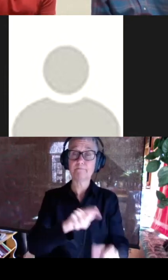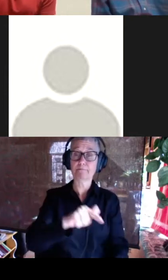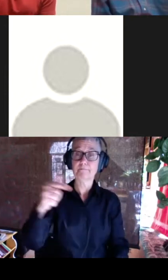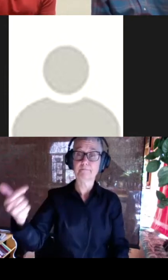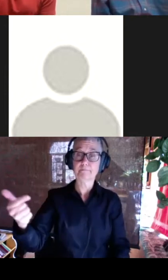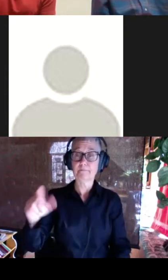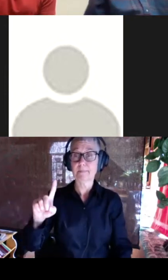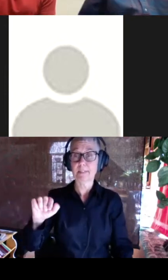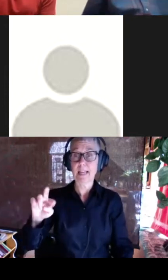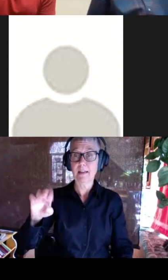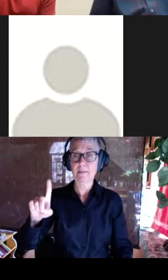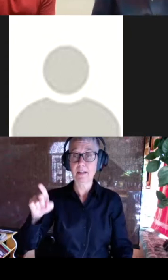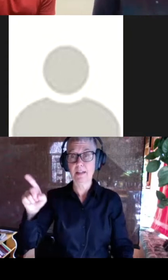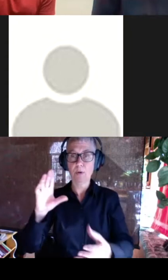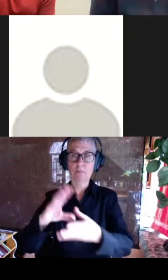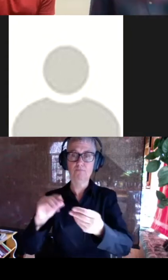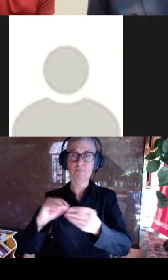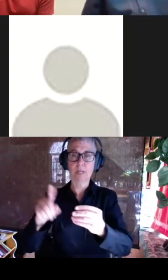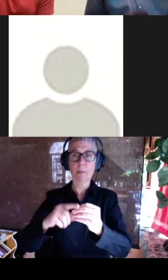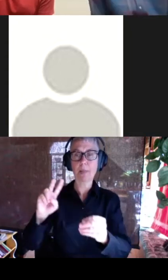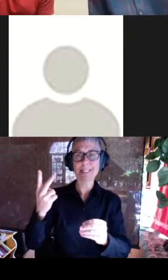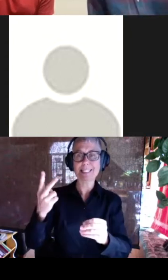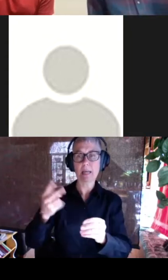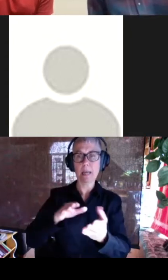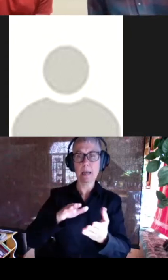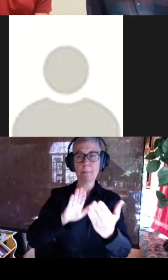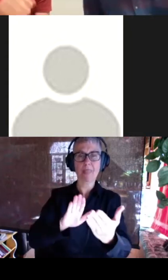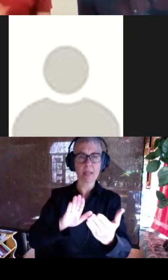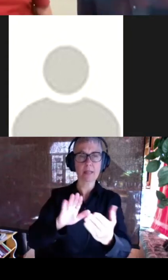who will talk about the second method, which is the inpainting method.